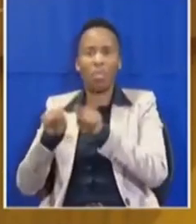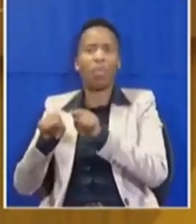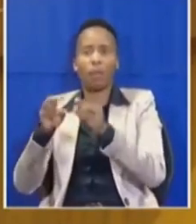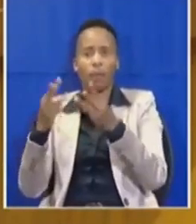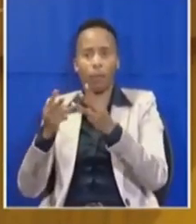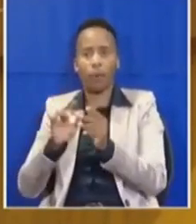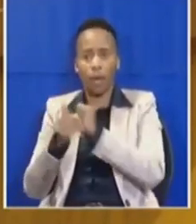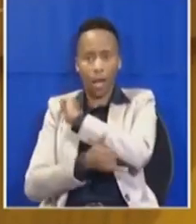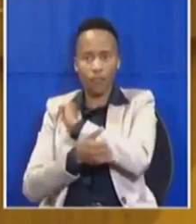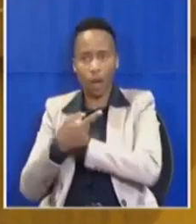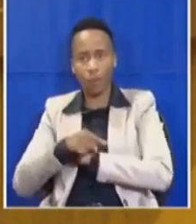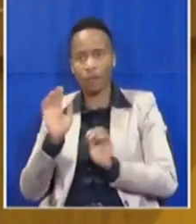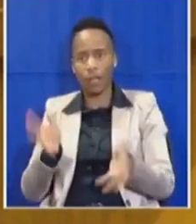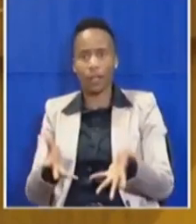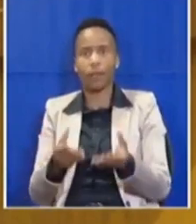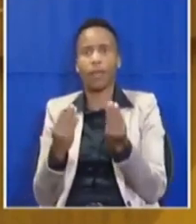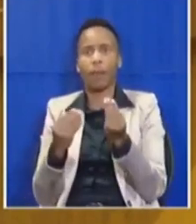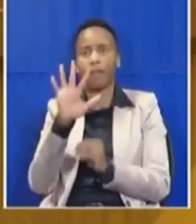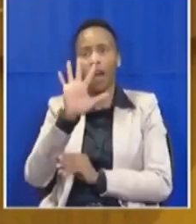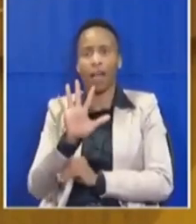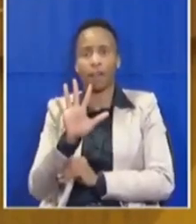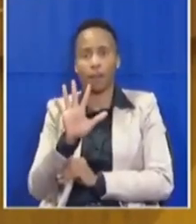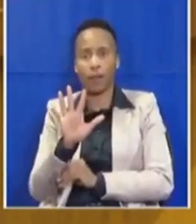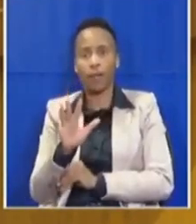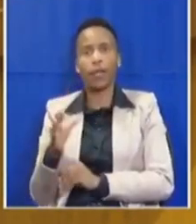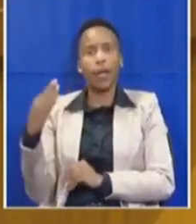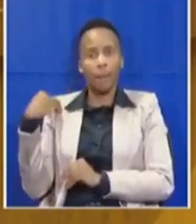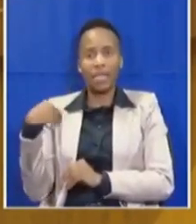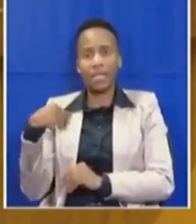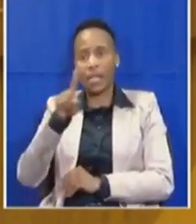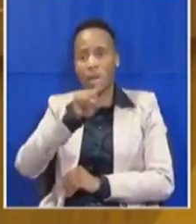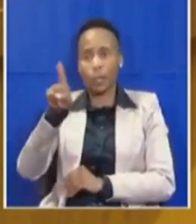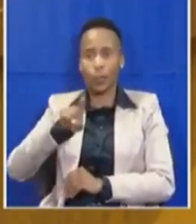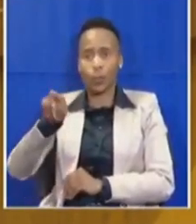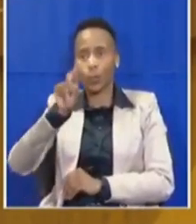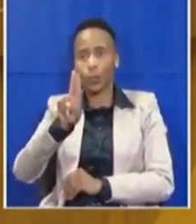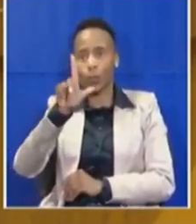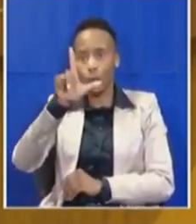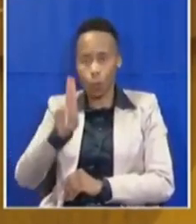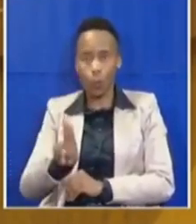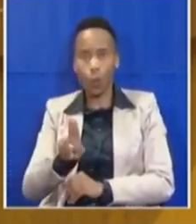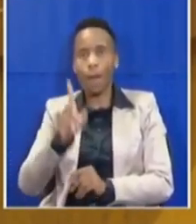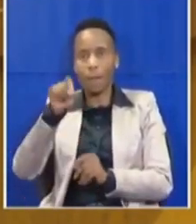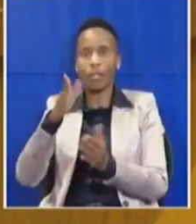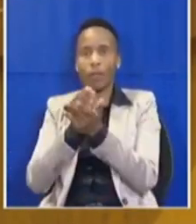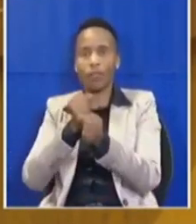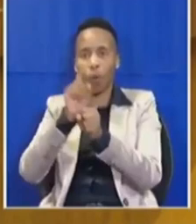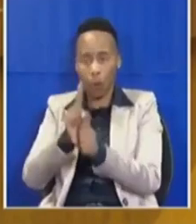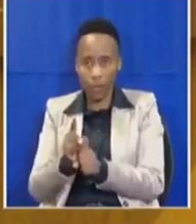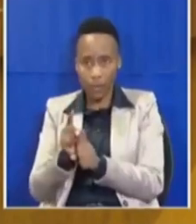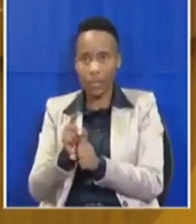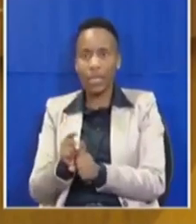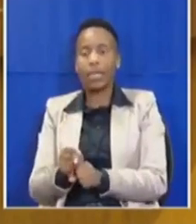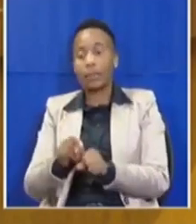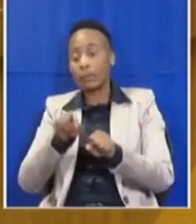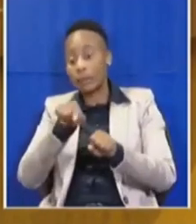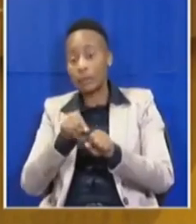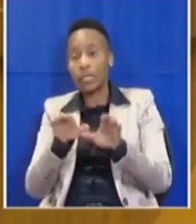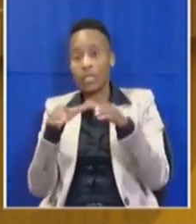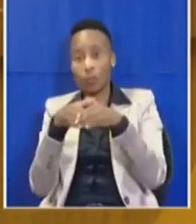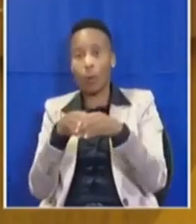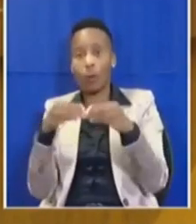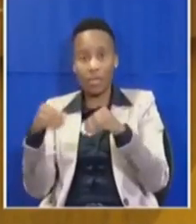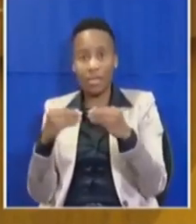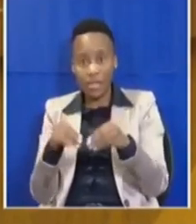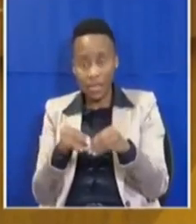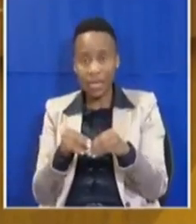Number five, Minister Zulu, we must ensure ultimately that we exempt small businesses from complying